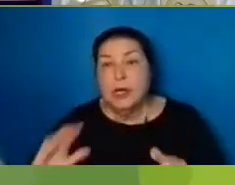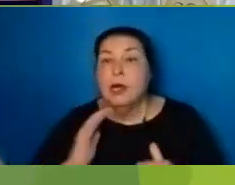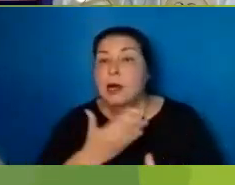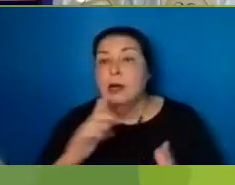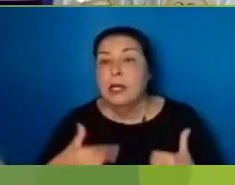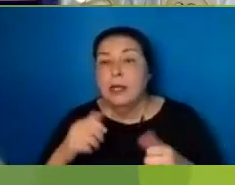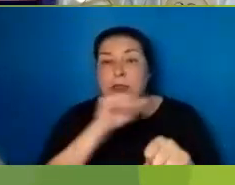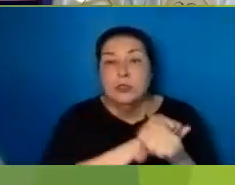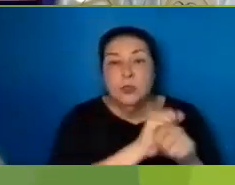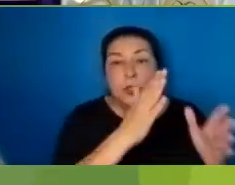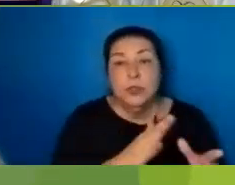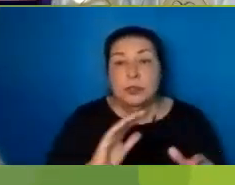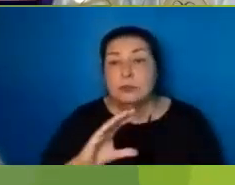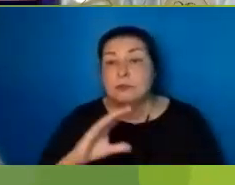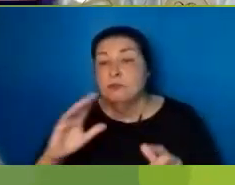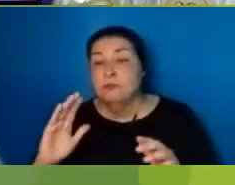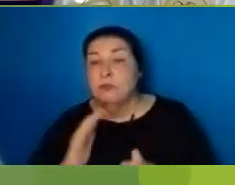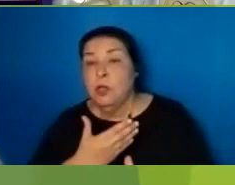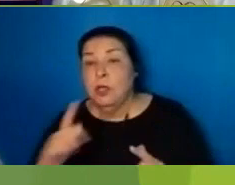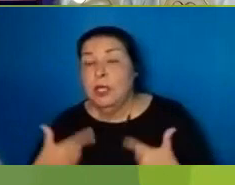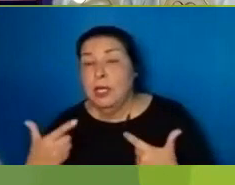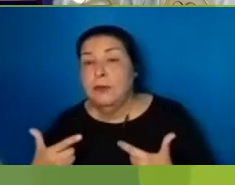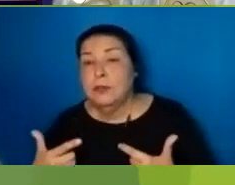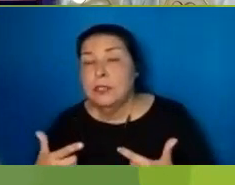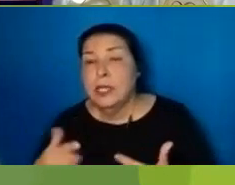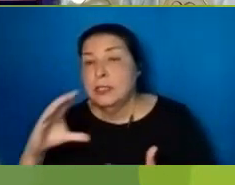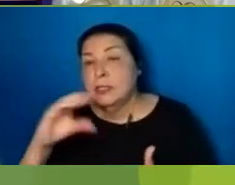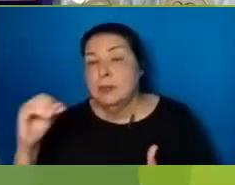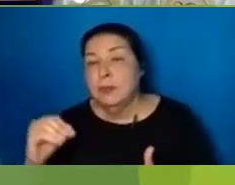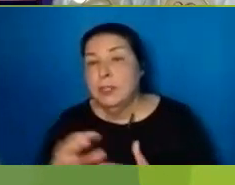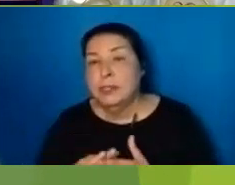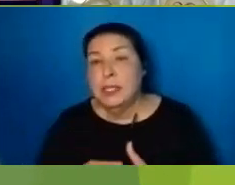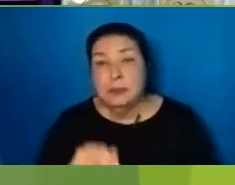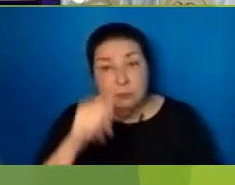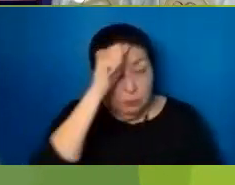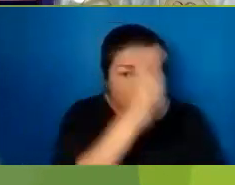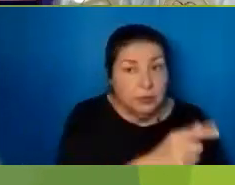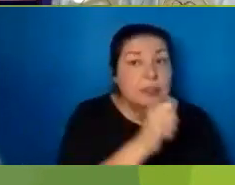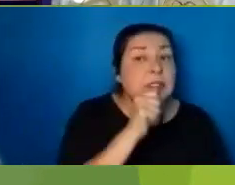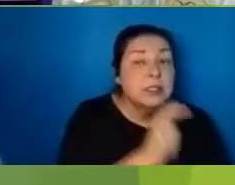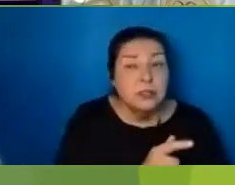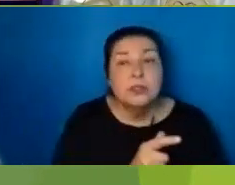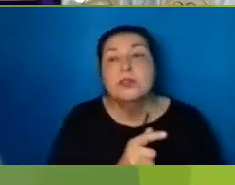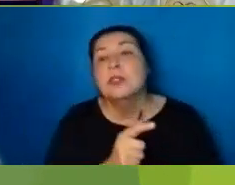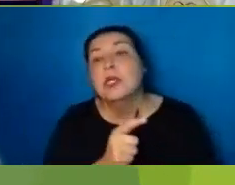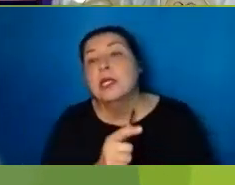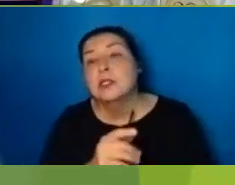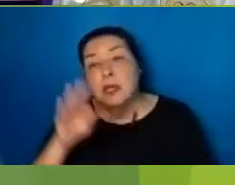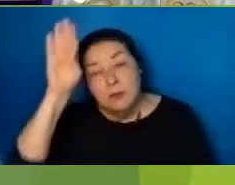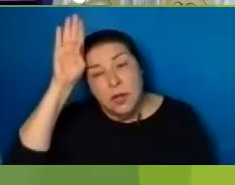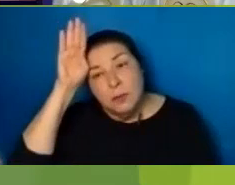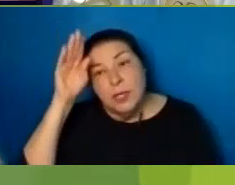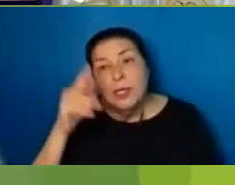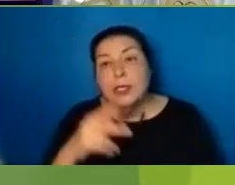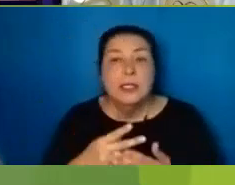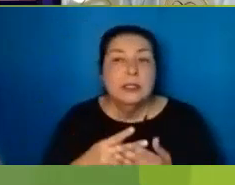As Employers Our Lives As Brothers And Sisters And Firemen And Programmers And All The Path That God Has Given